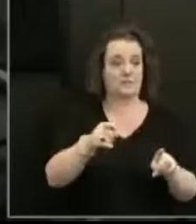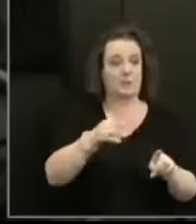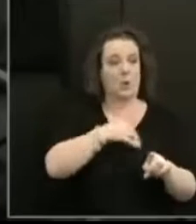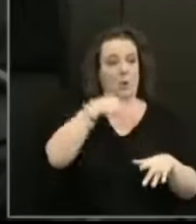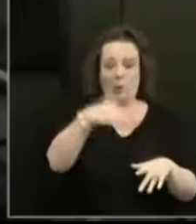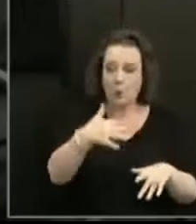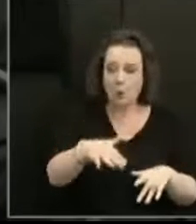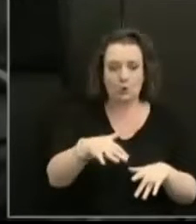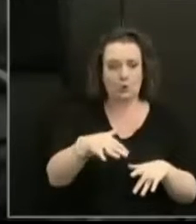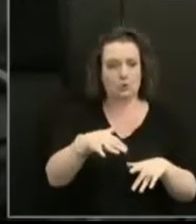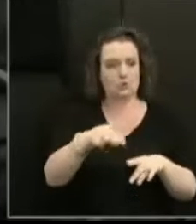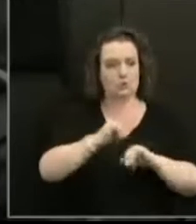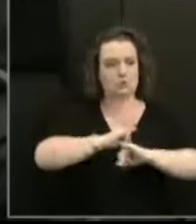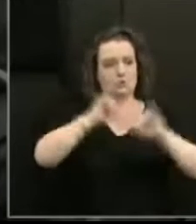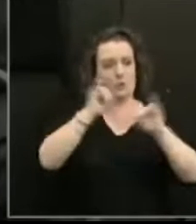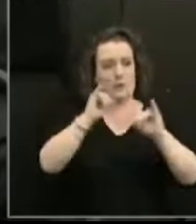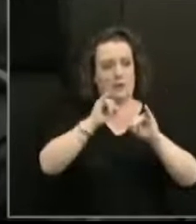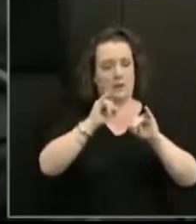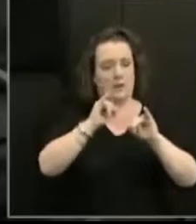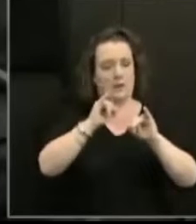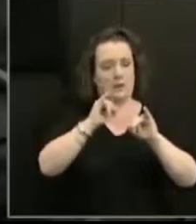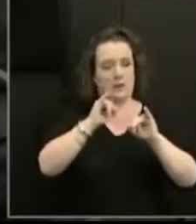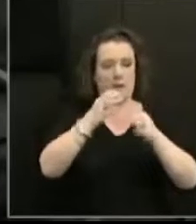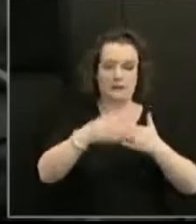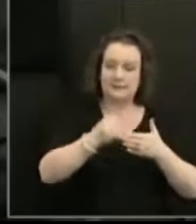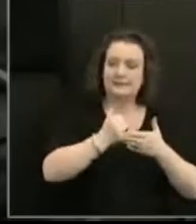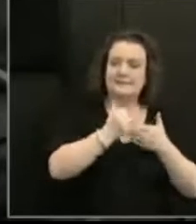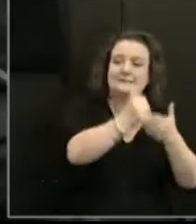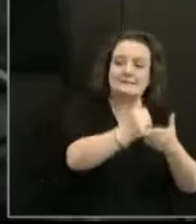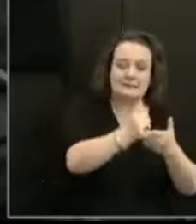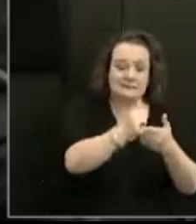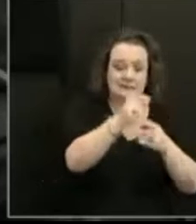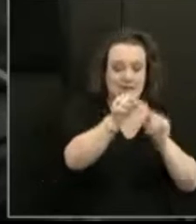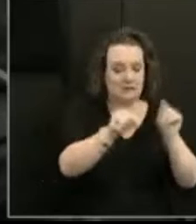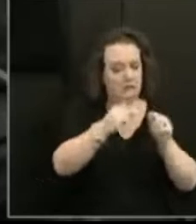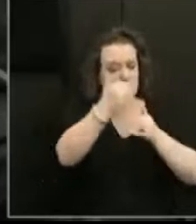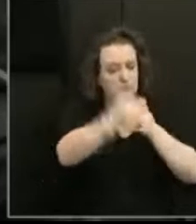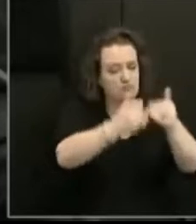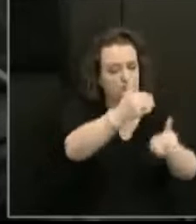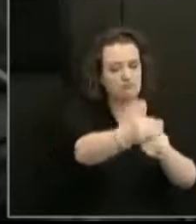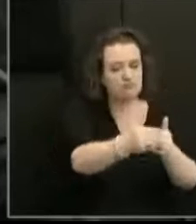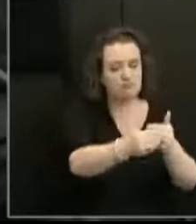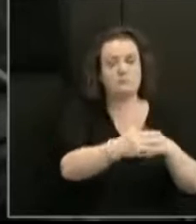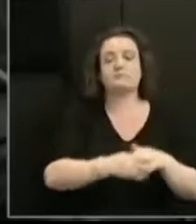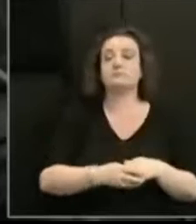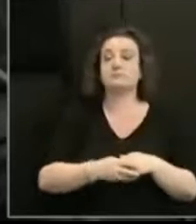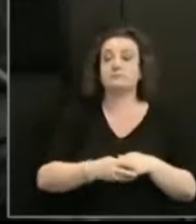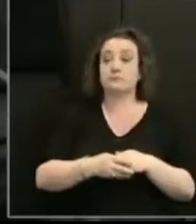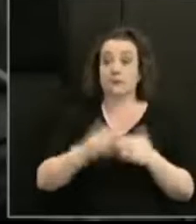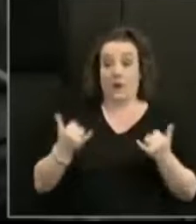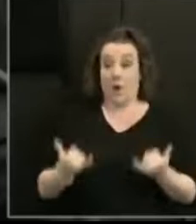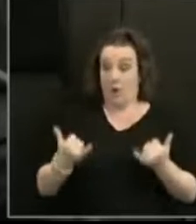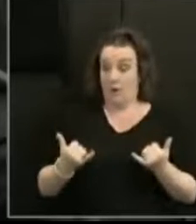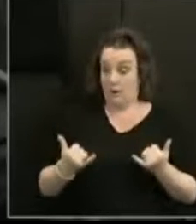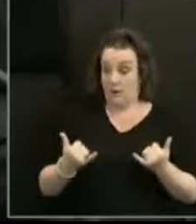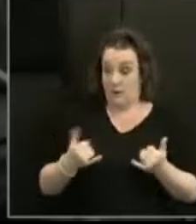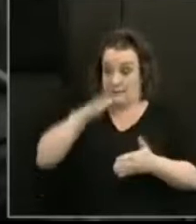trauma and assist individuals to find a pathway forward. It must consider contemporary experiences